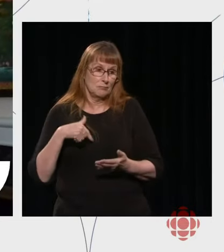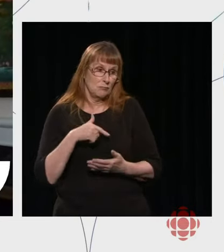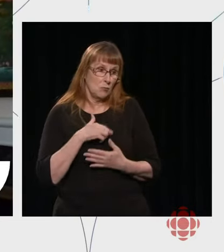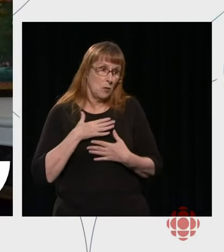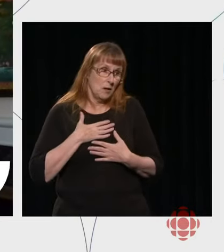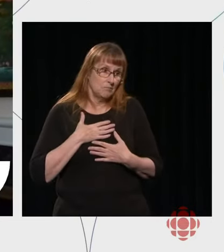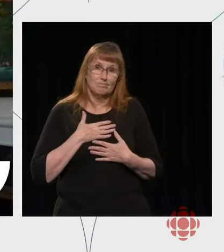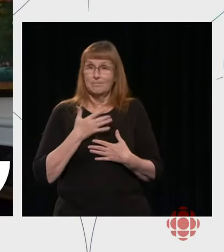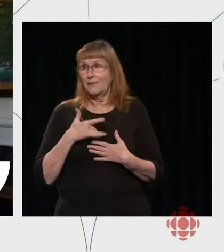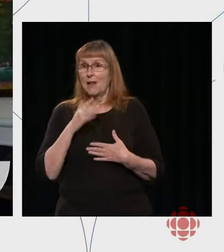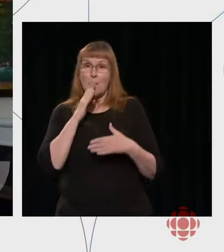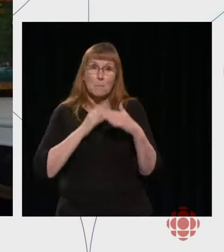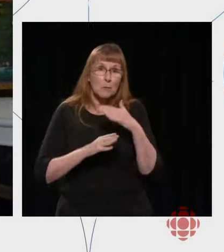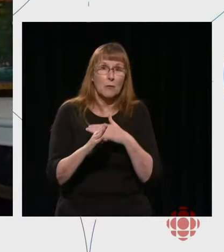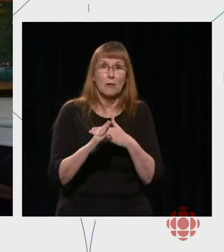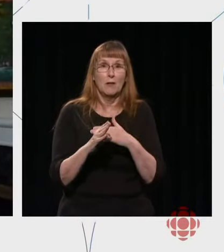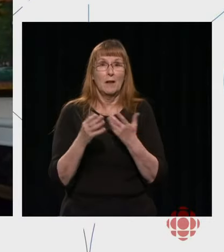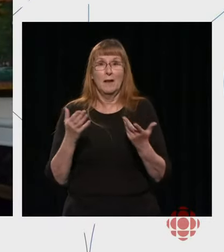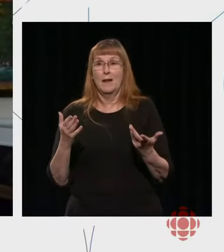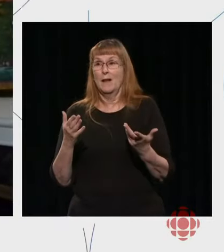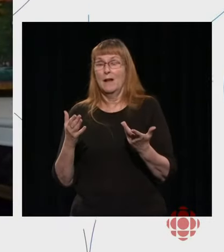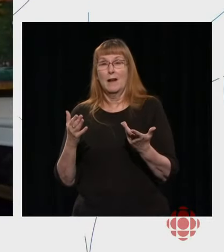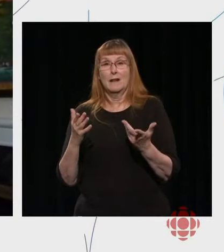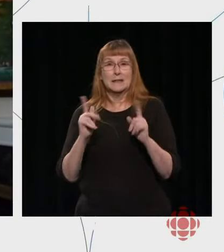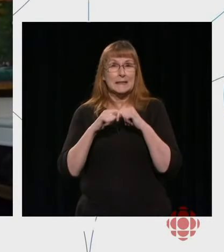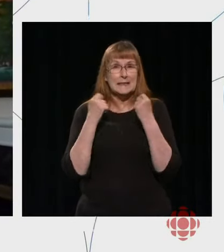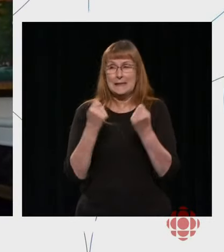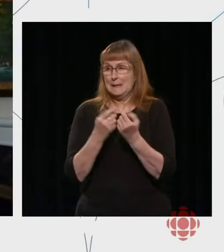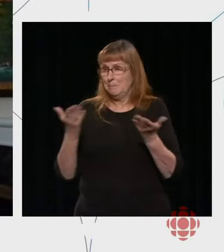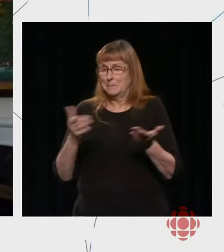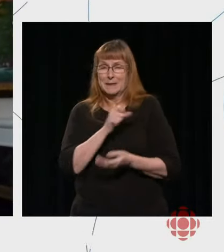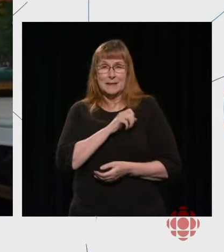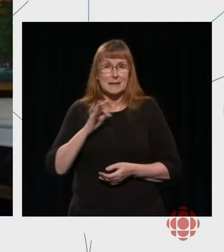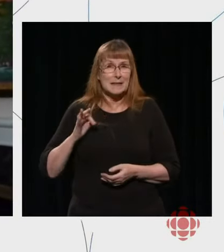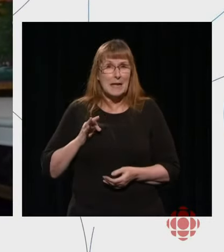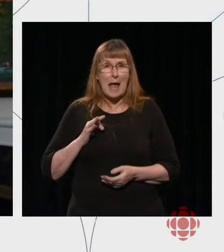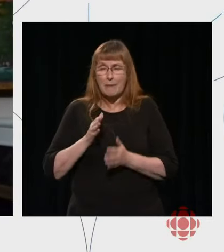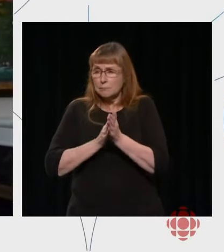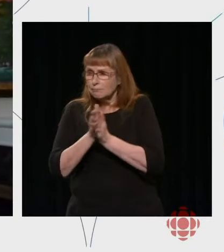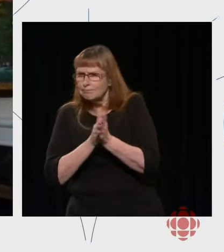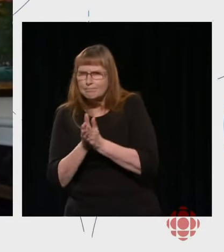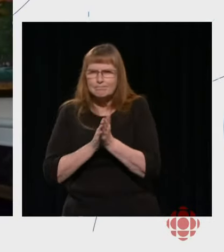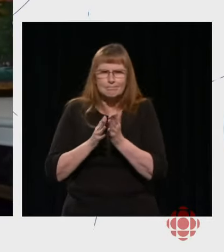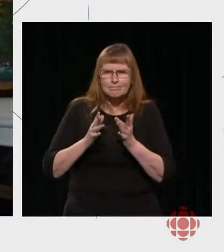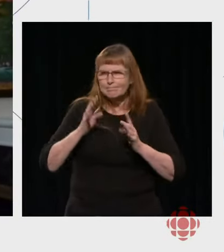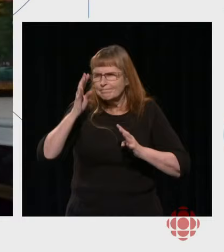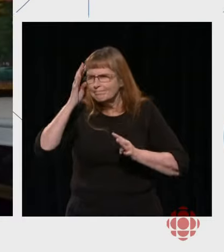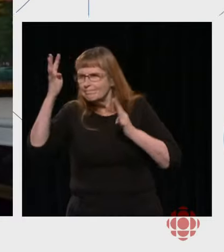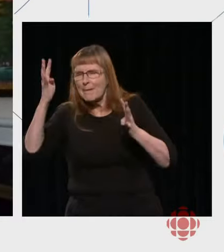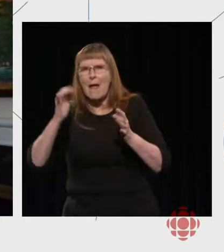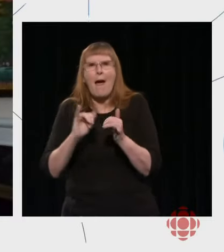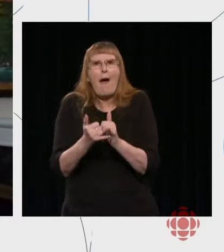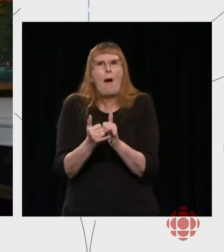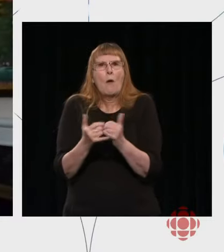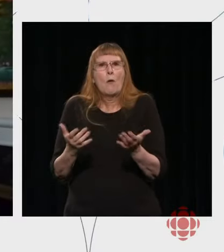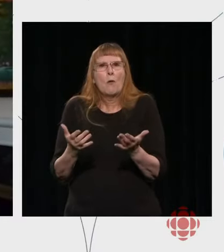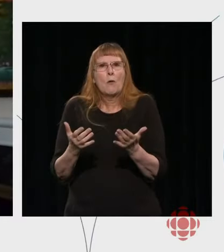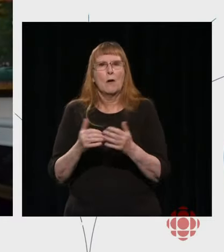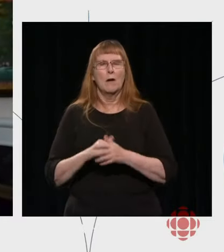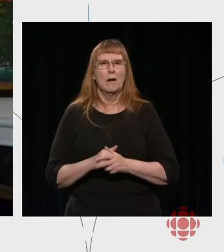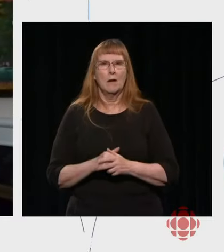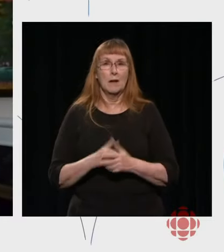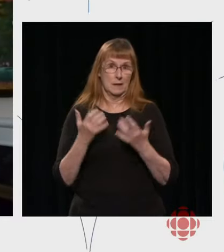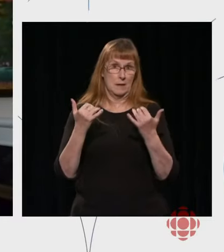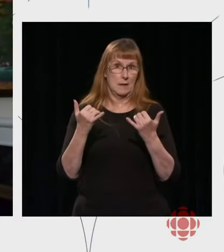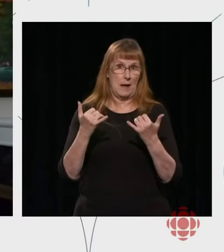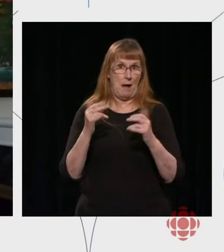feel that our teams have been inspired and invigorated by the challenge. People are worried about a second wave.